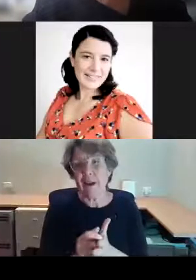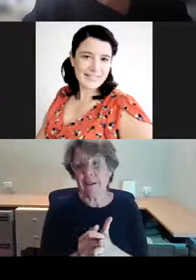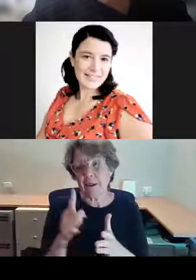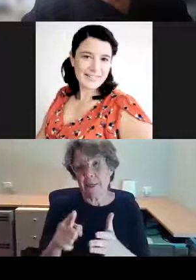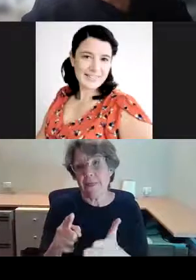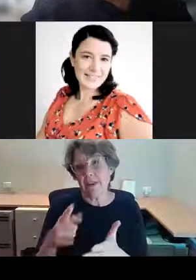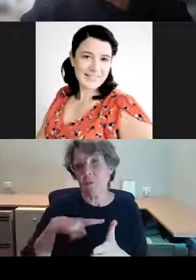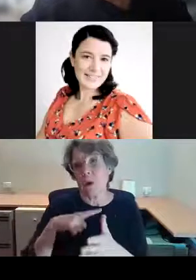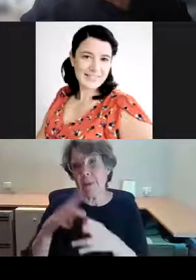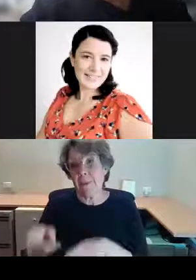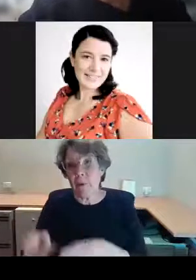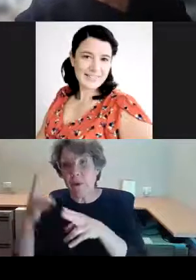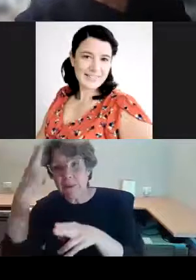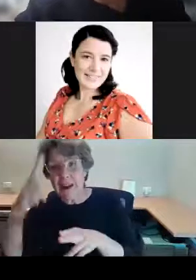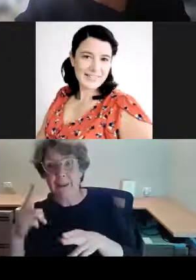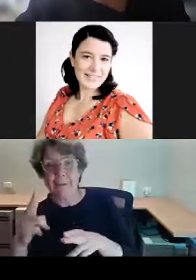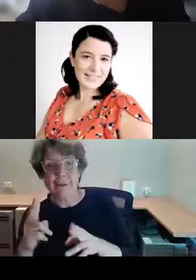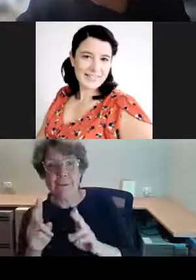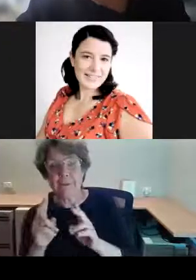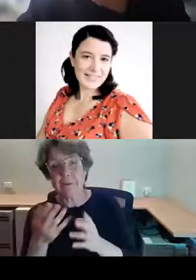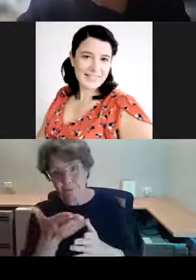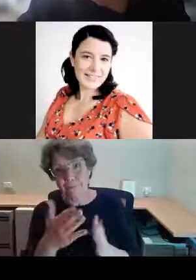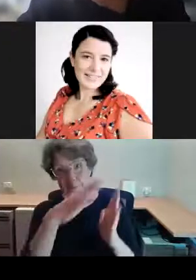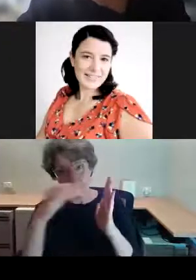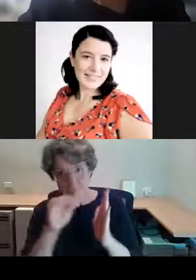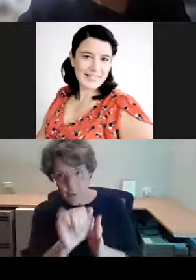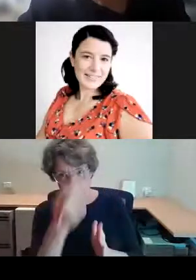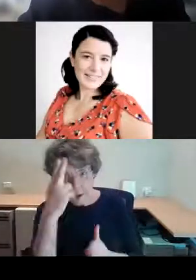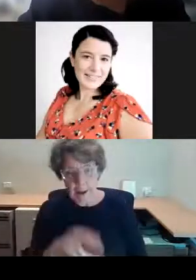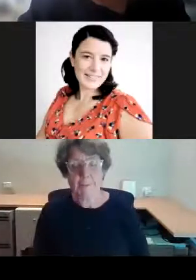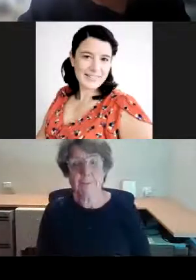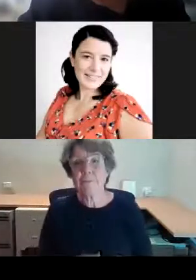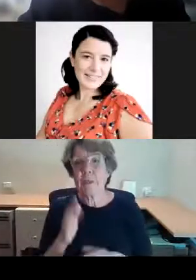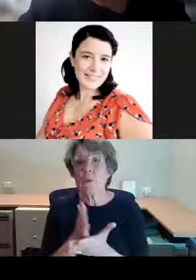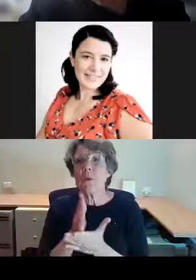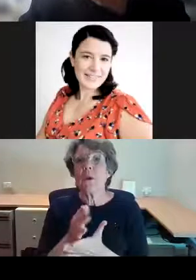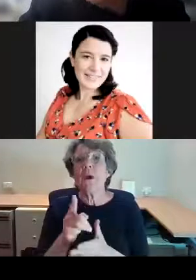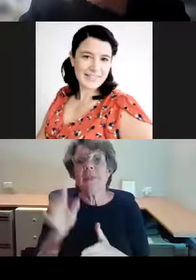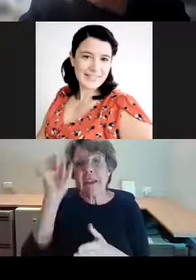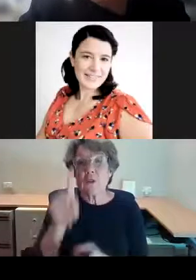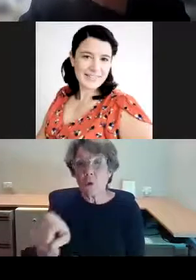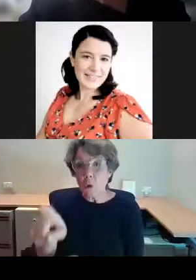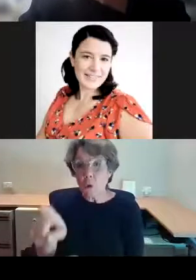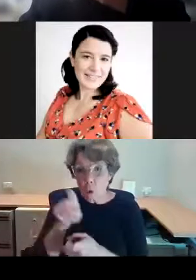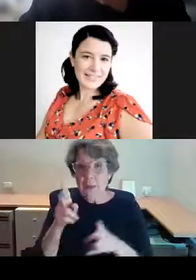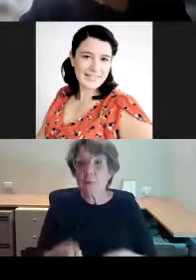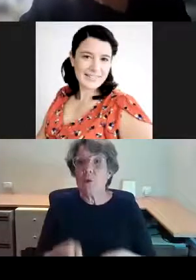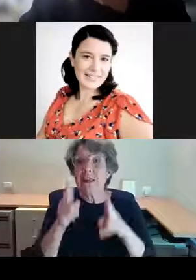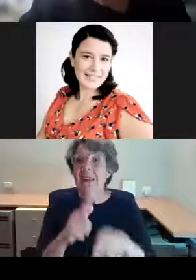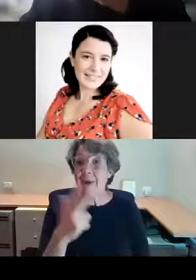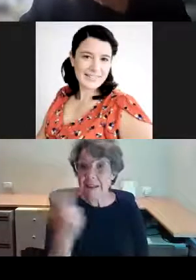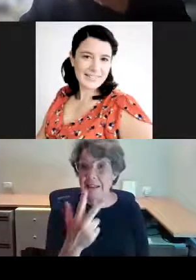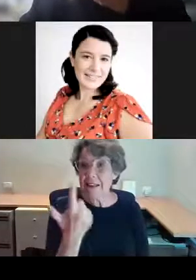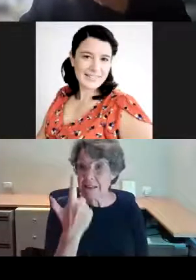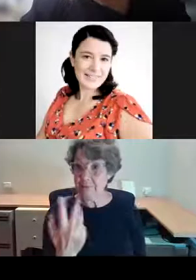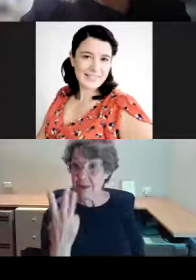is named. This portrait was acquired by Council in 1873. They wrote